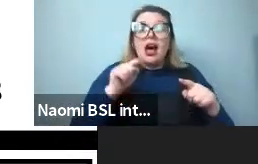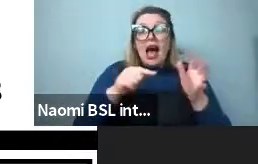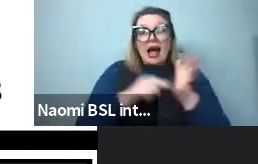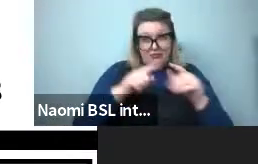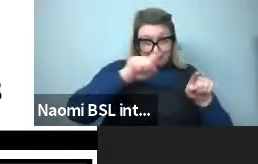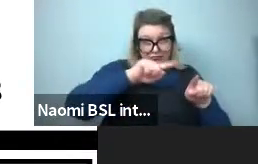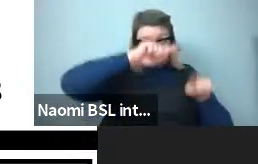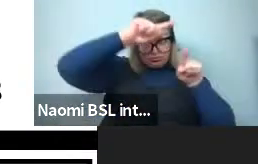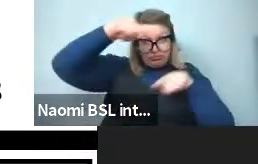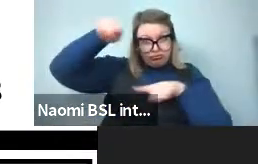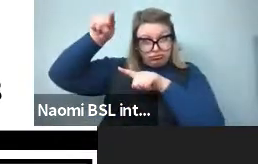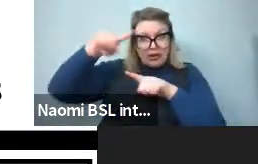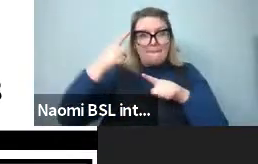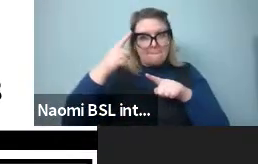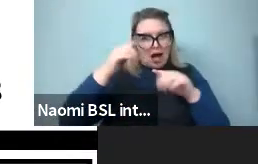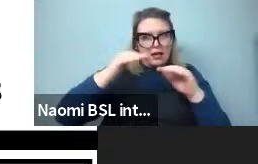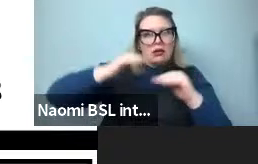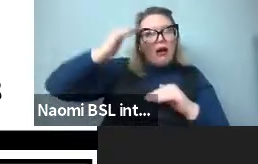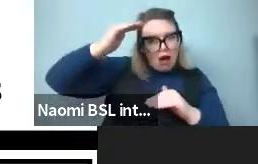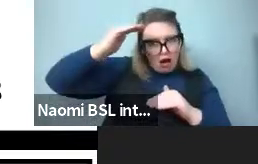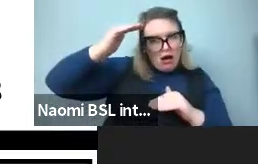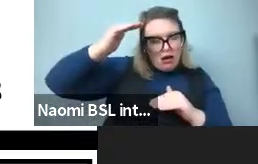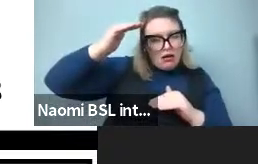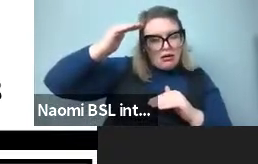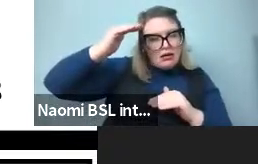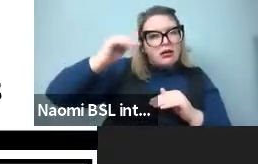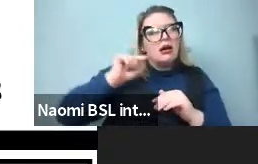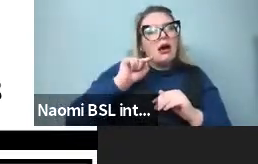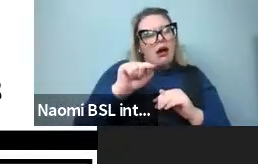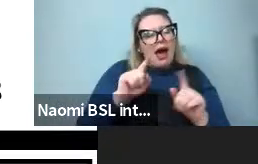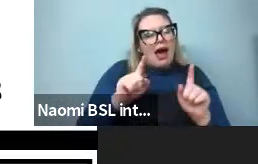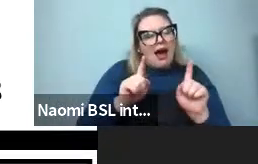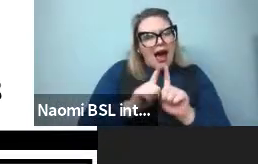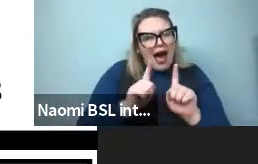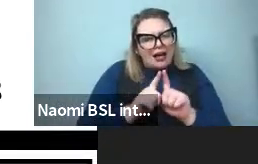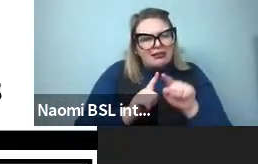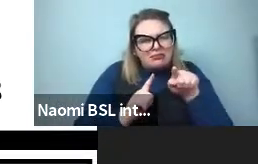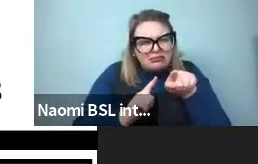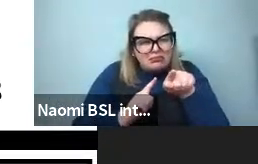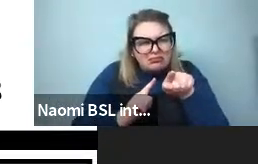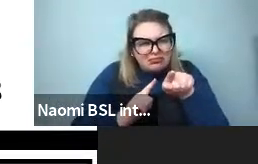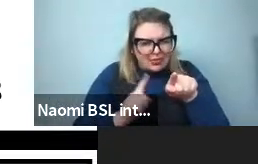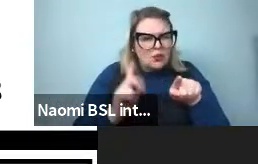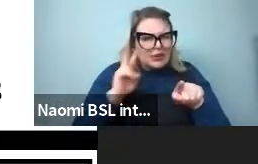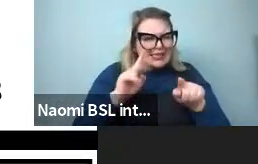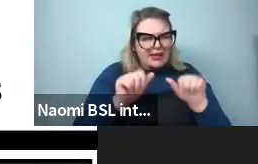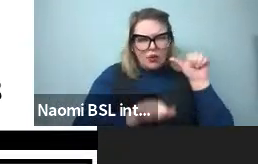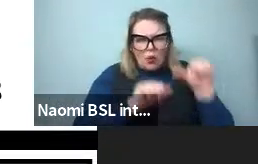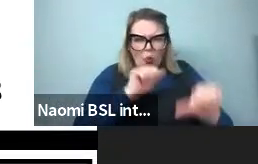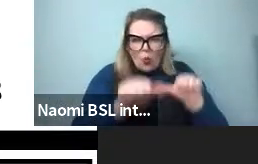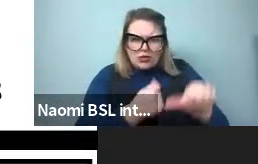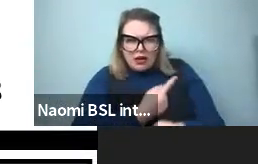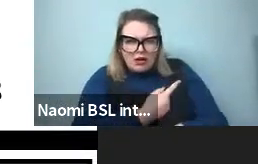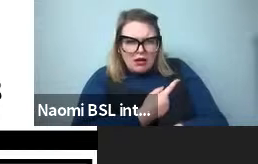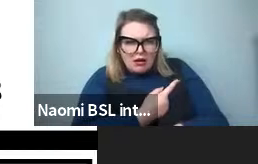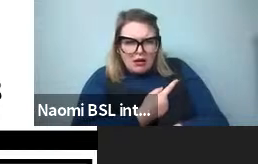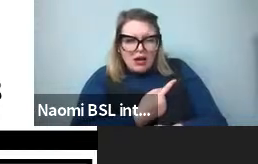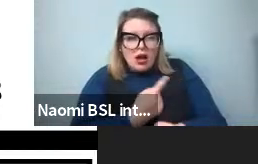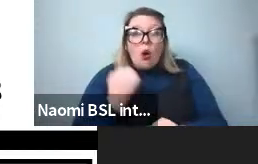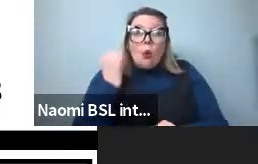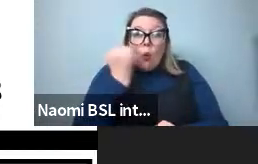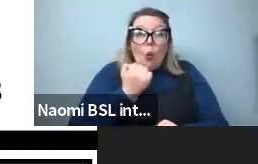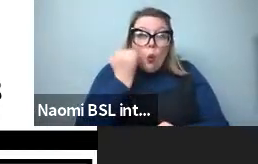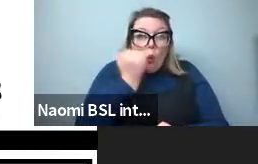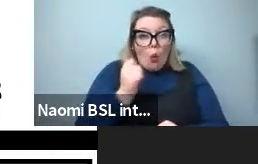bit of information in Chamonix. And secondly, we see the same kind of total order within the languages such that warm colors are